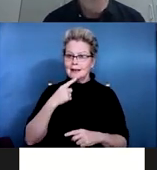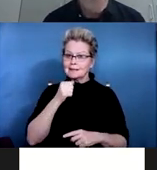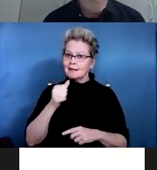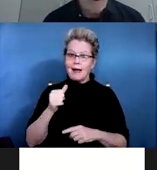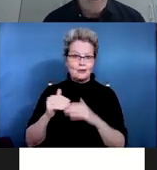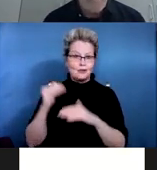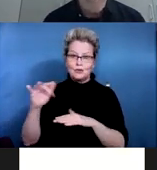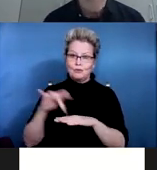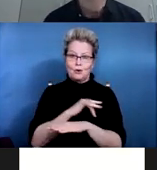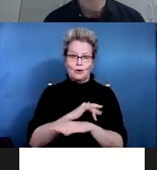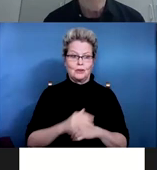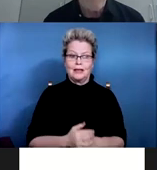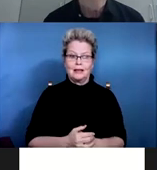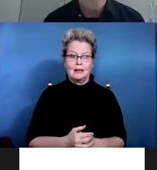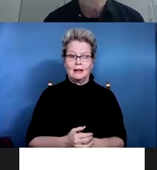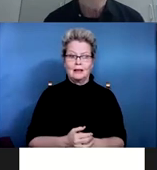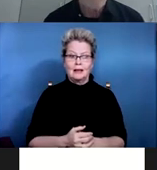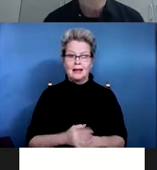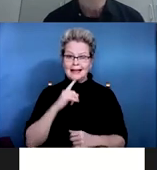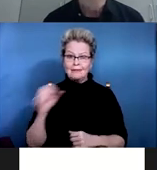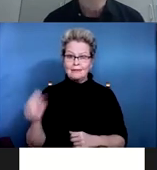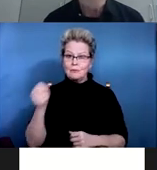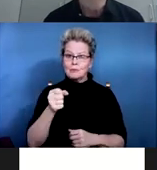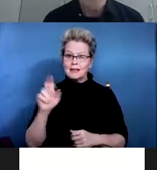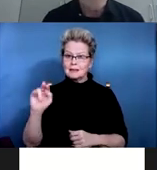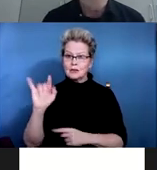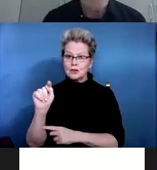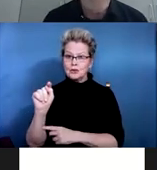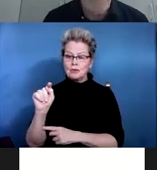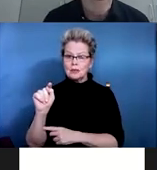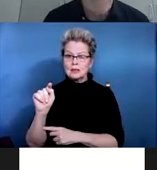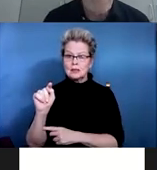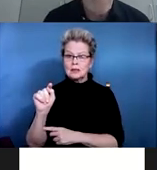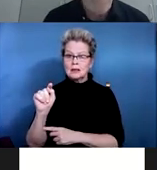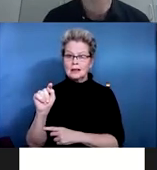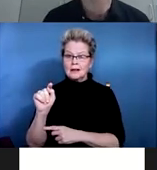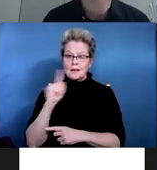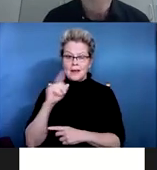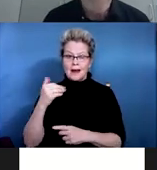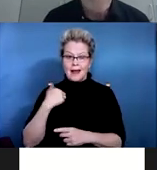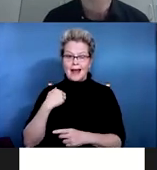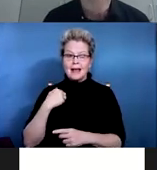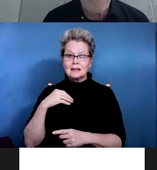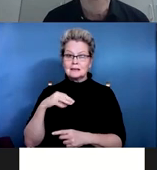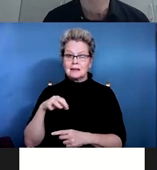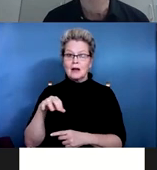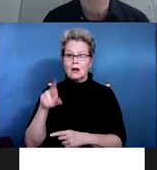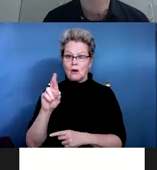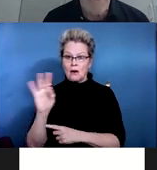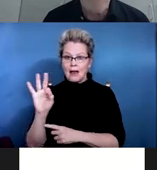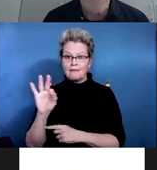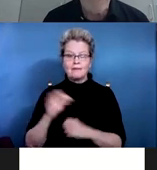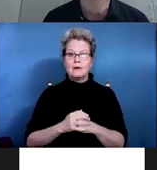you're reinforcing the fact that people with SCI can